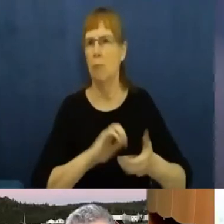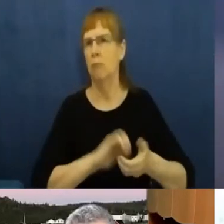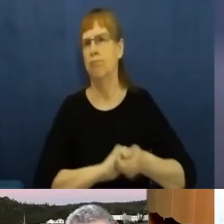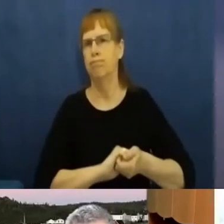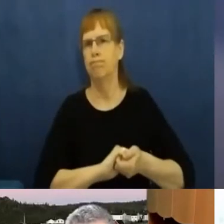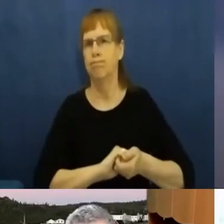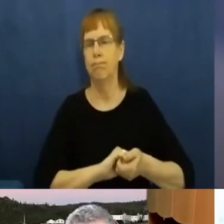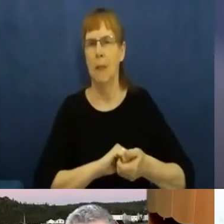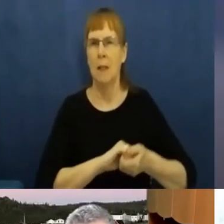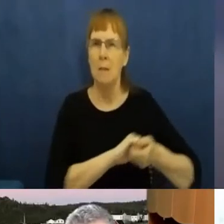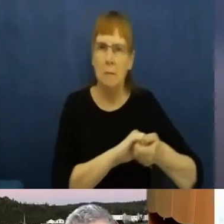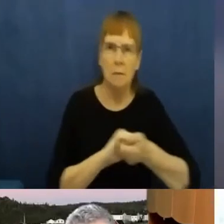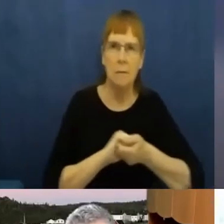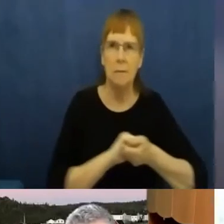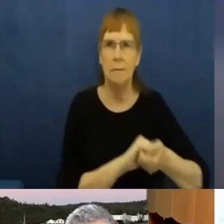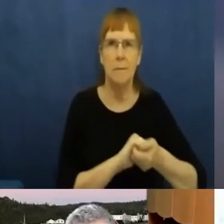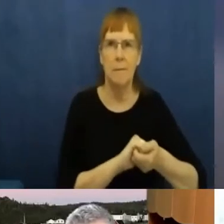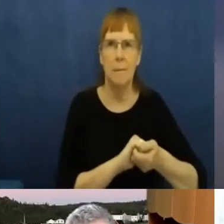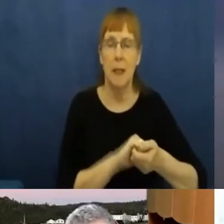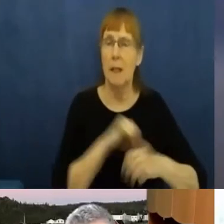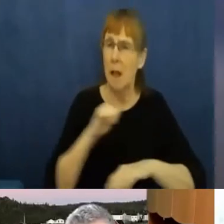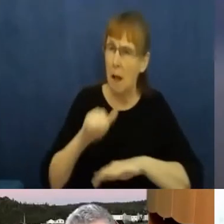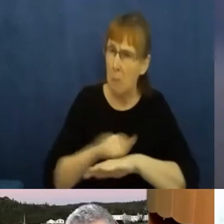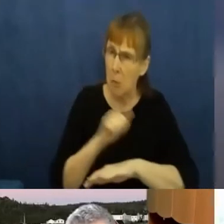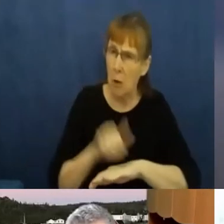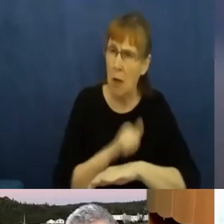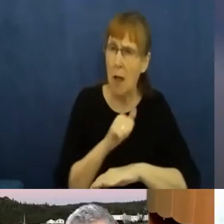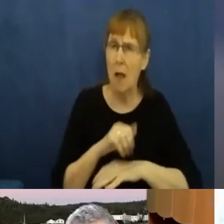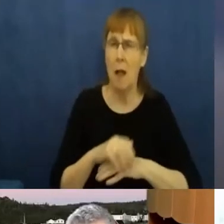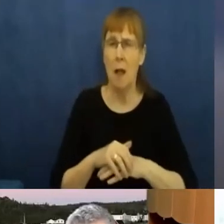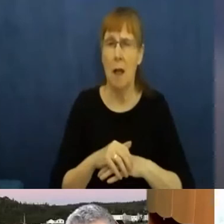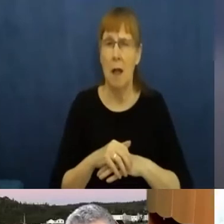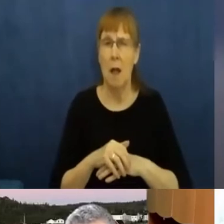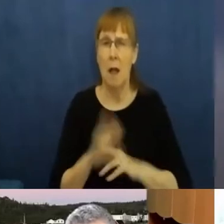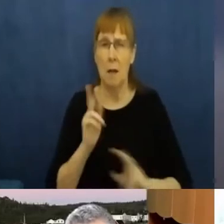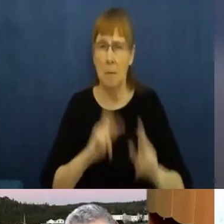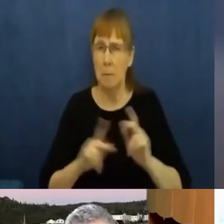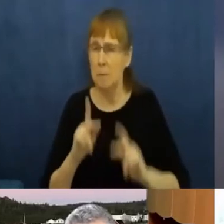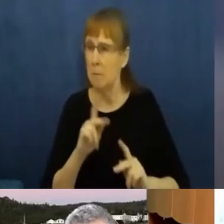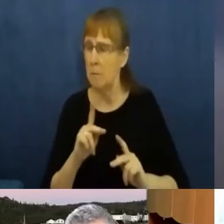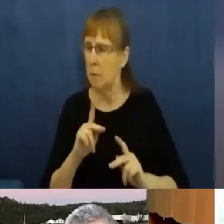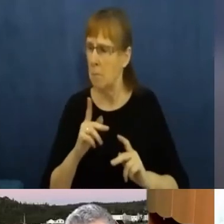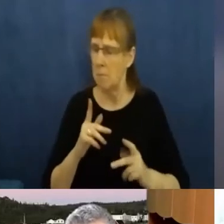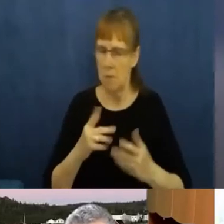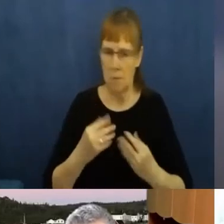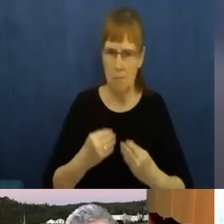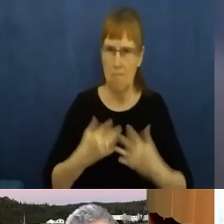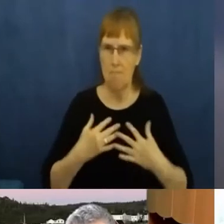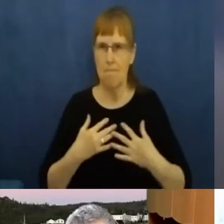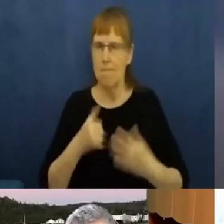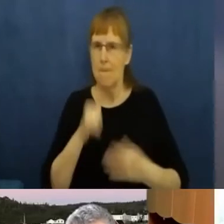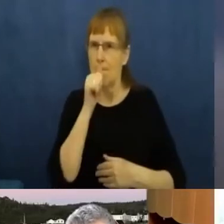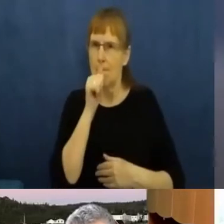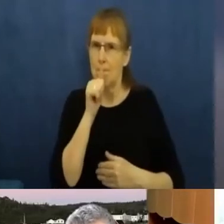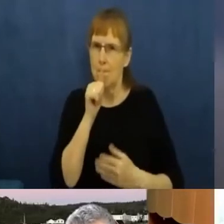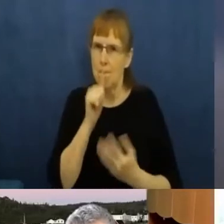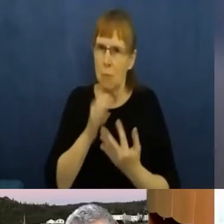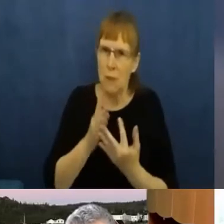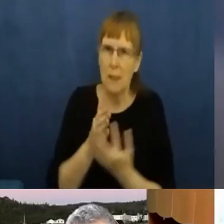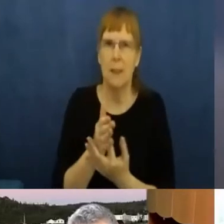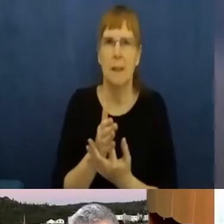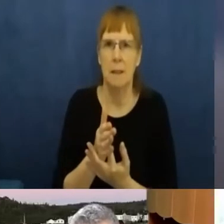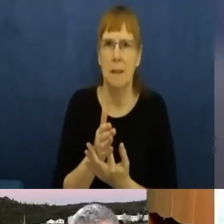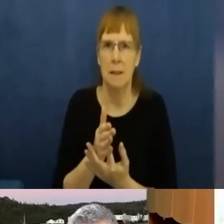I have seen people mobilizing their resilience, you know, and a resilience that comes from a deep sense of